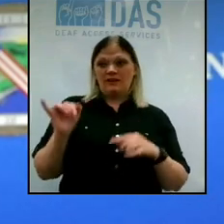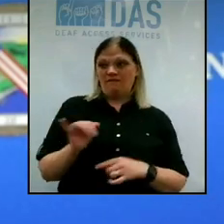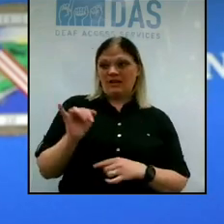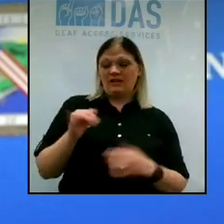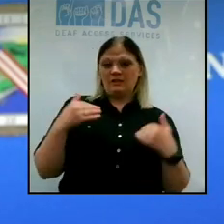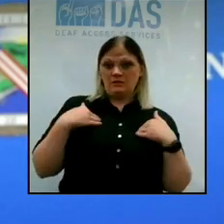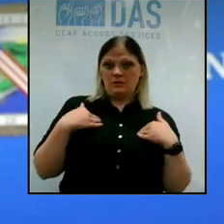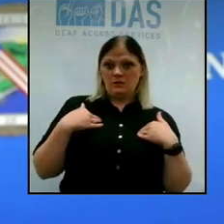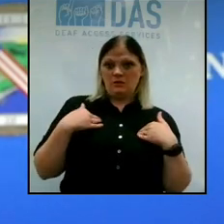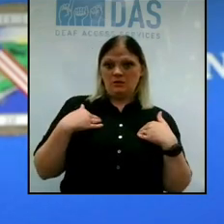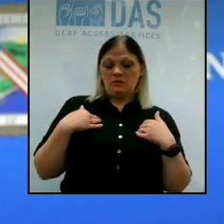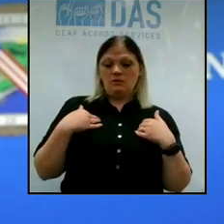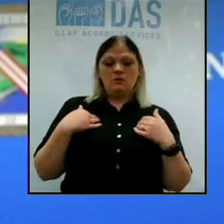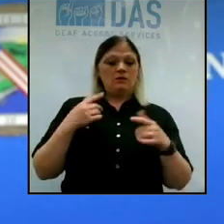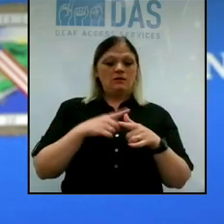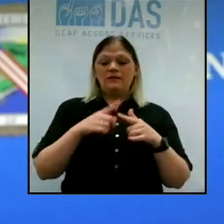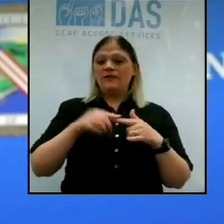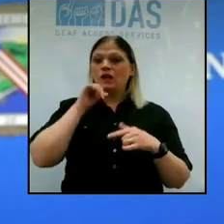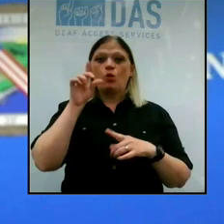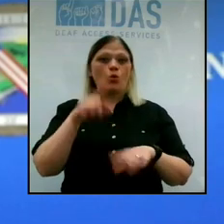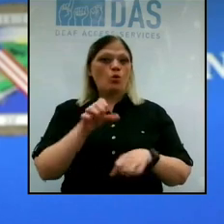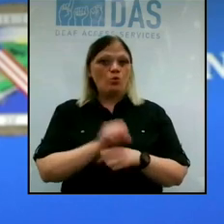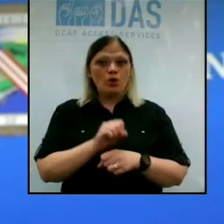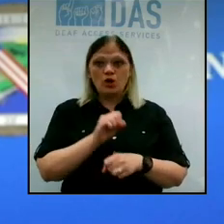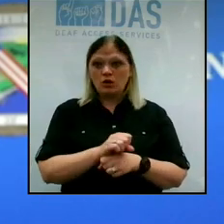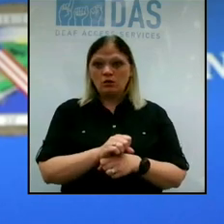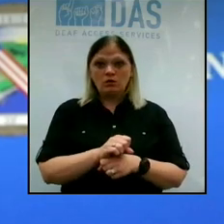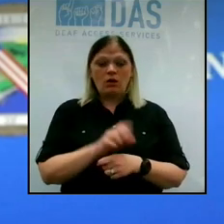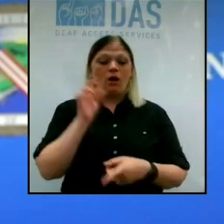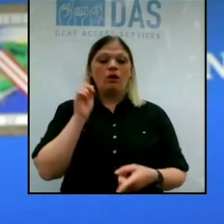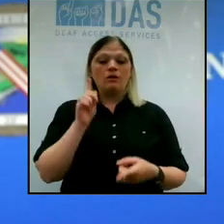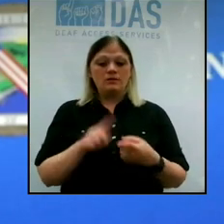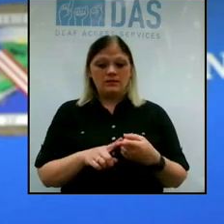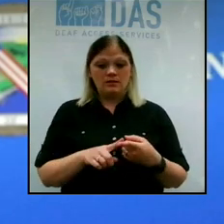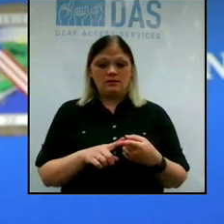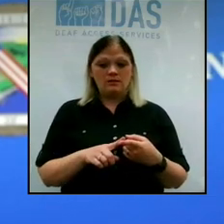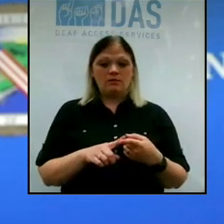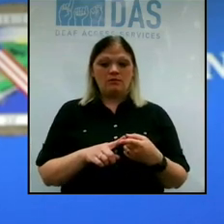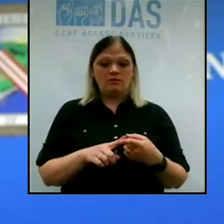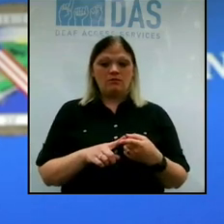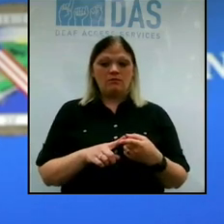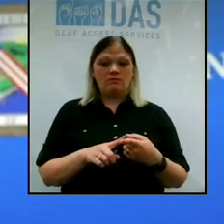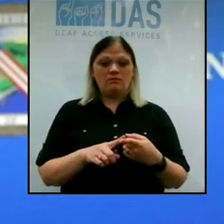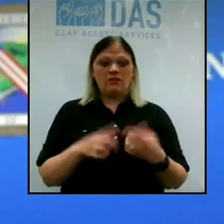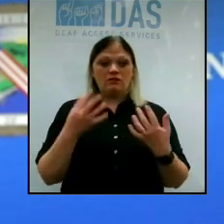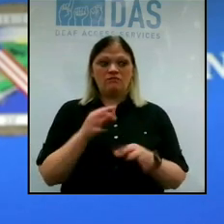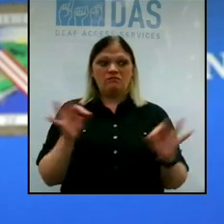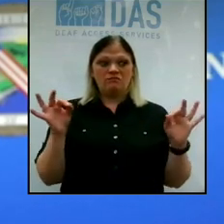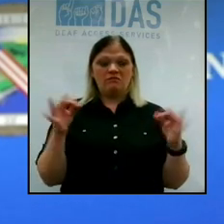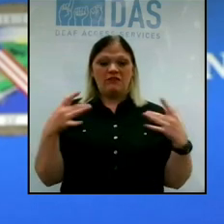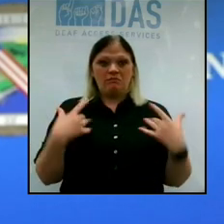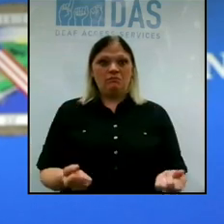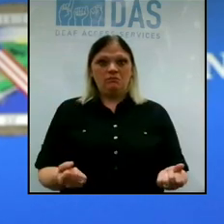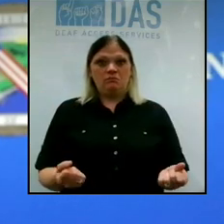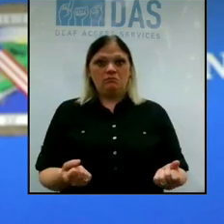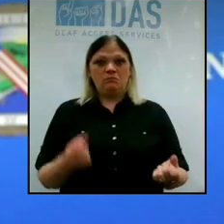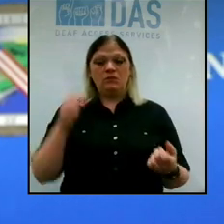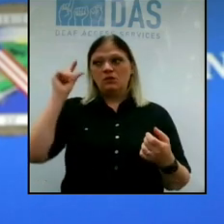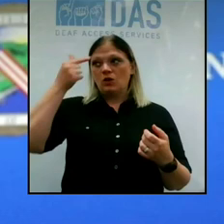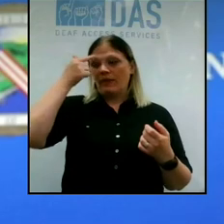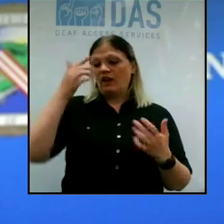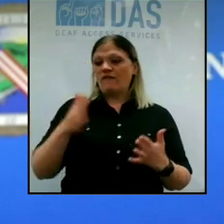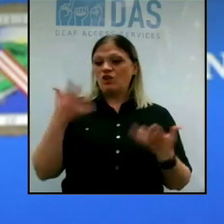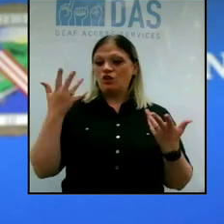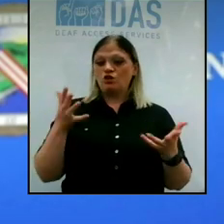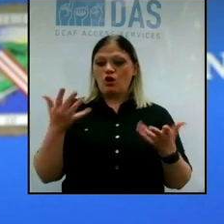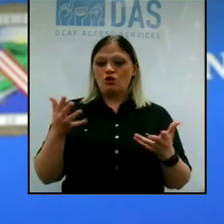-19, you know, stay out of work and, you know, not return to work until they're COVID-19 free. And then the governor has also